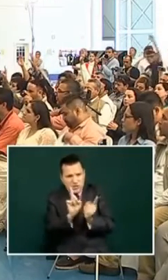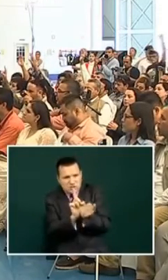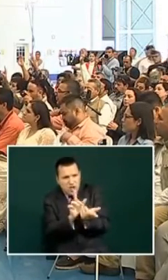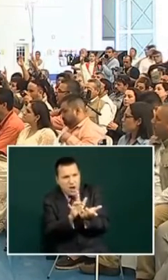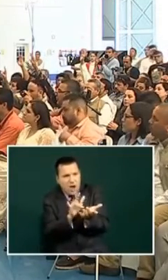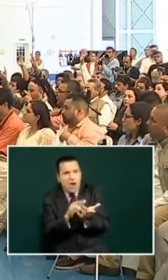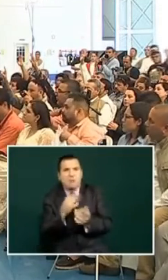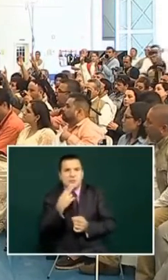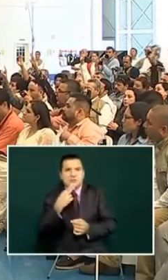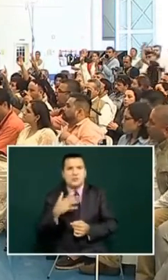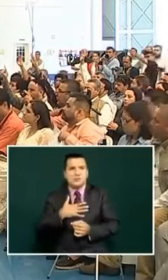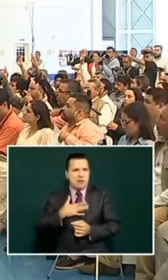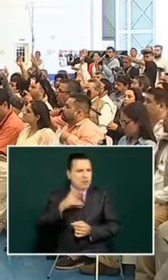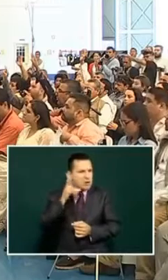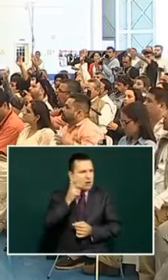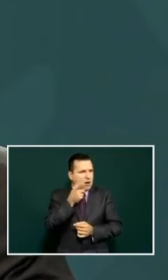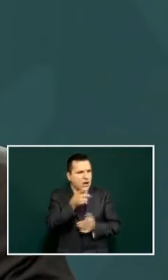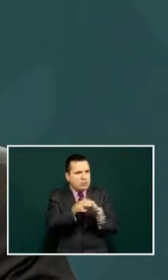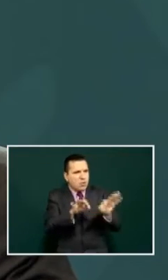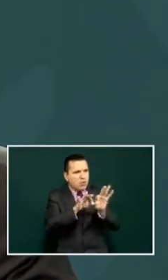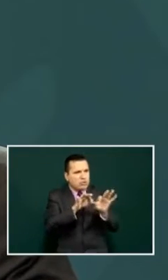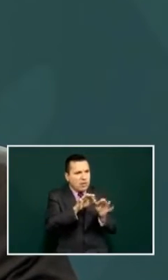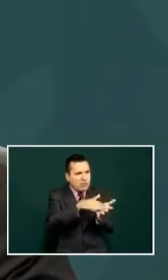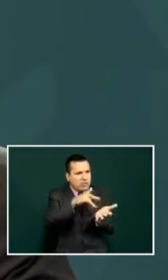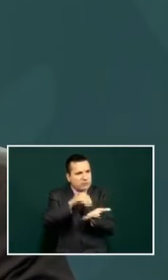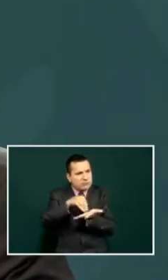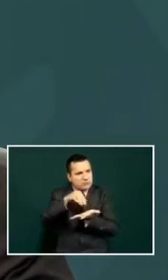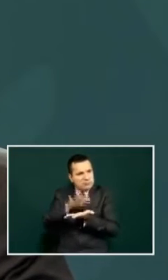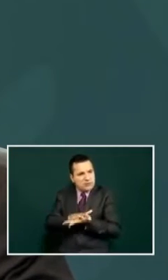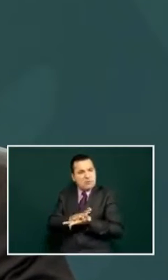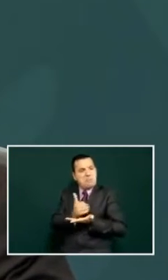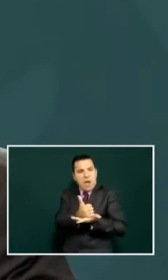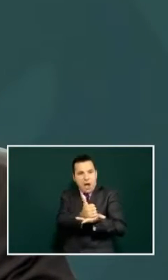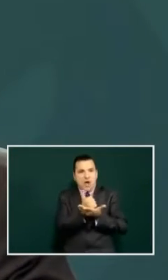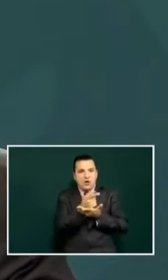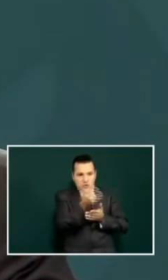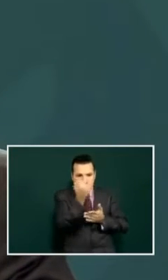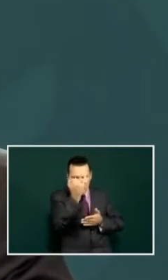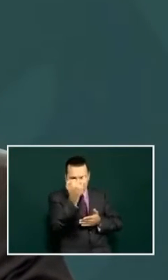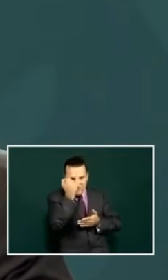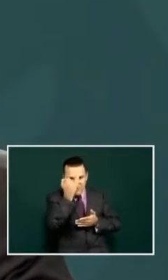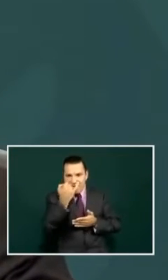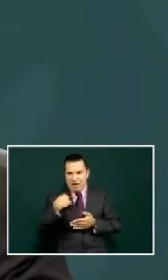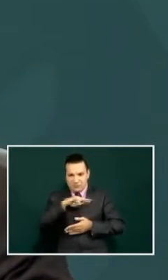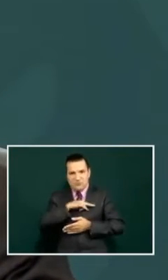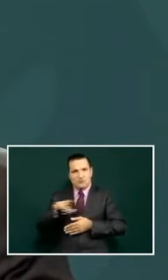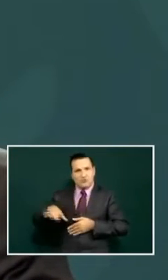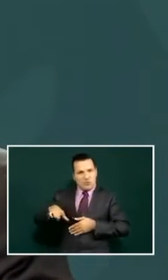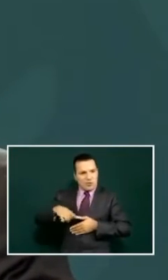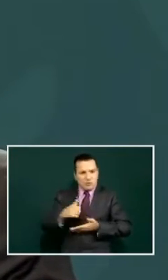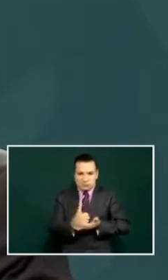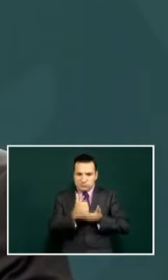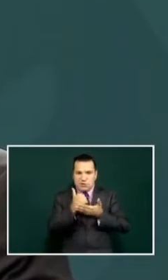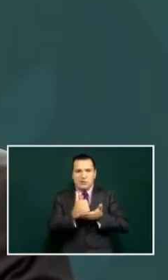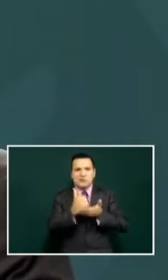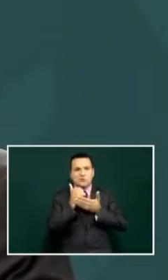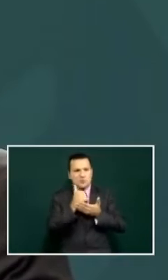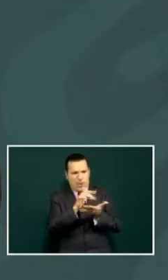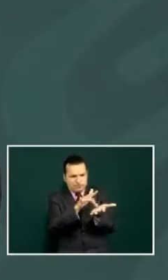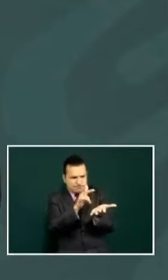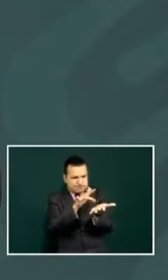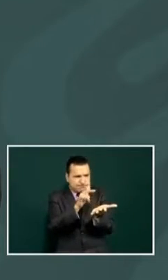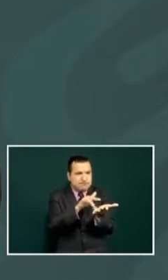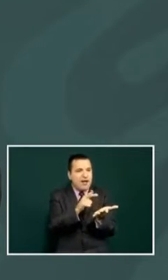and this circular dialogue has this purpose it helps me very much it helps us because